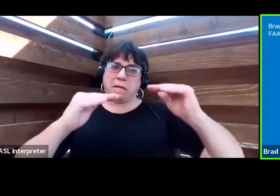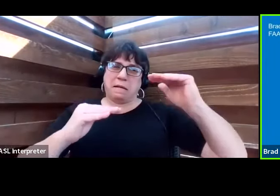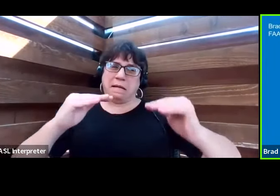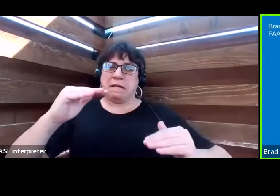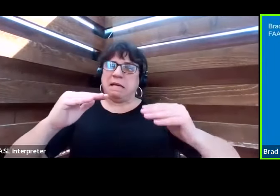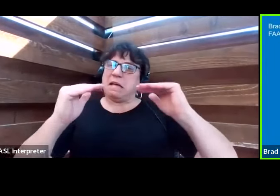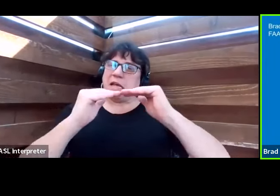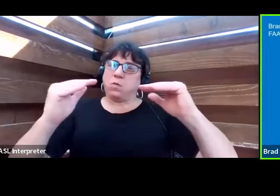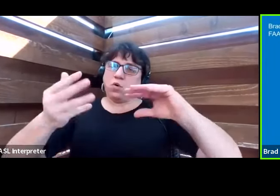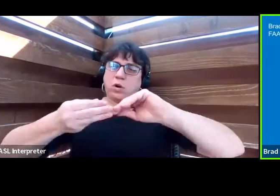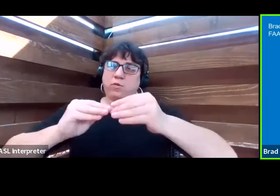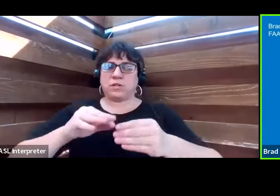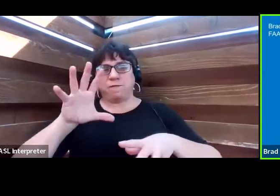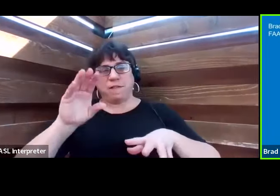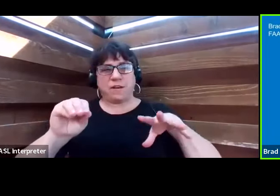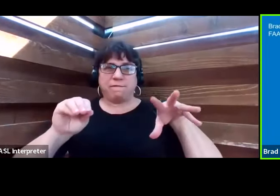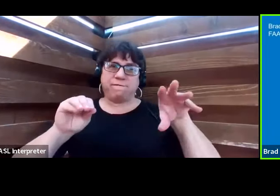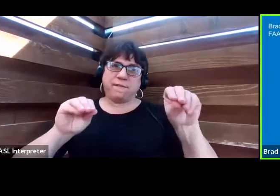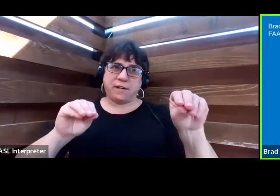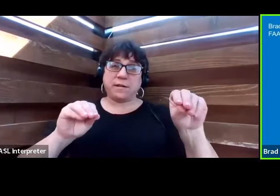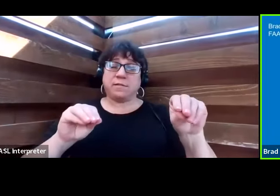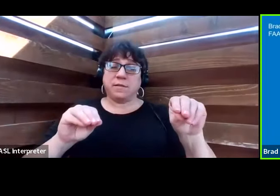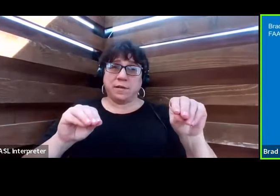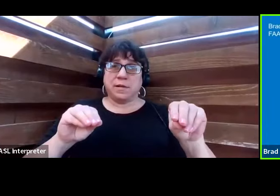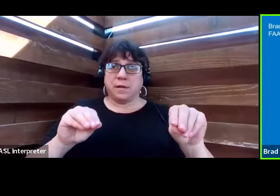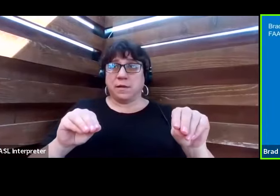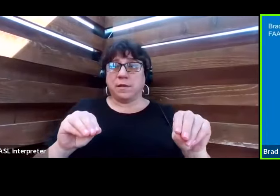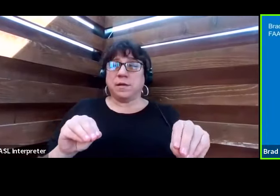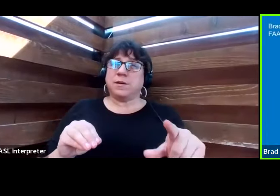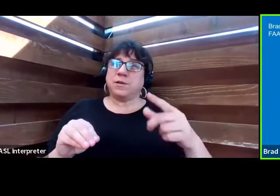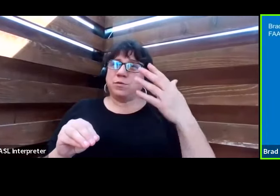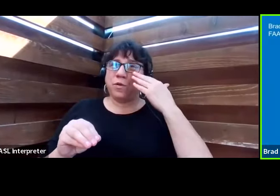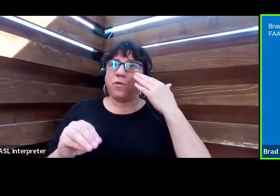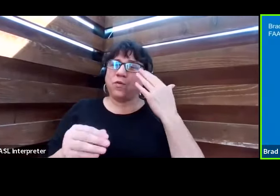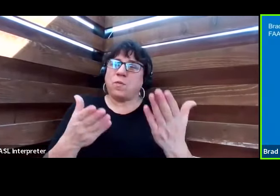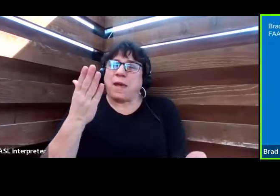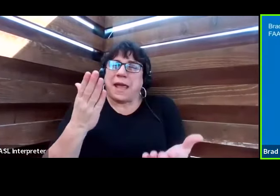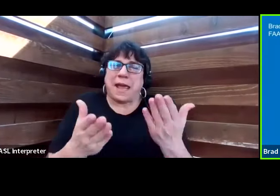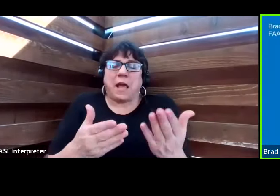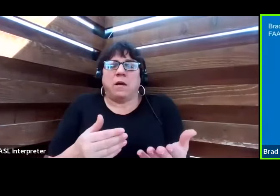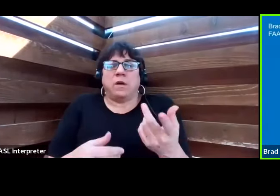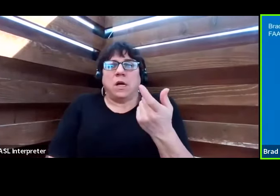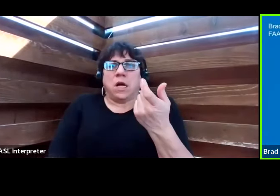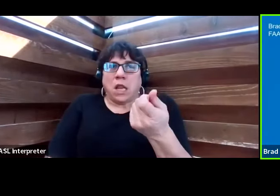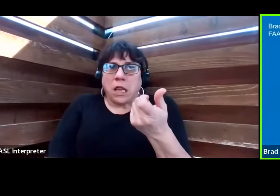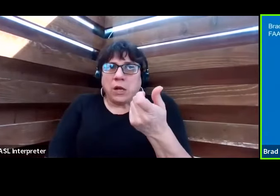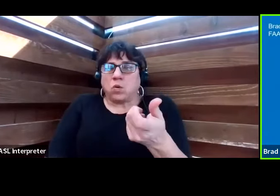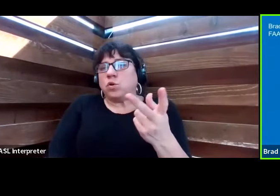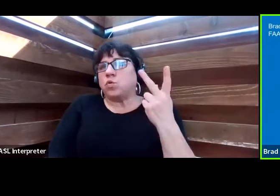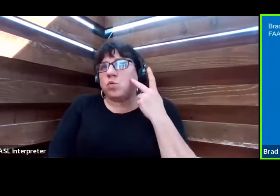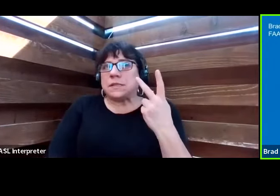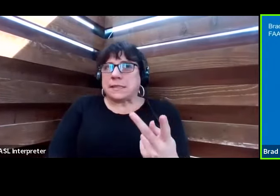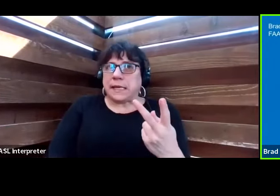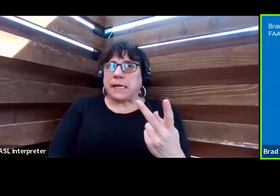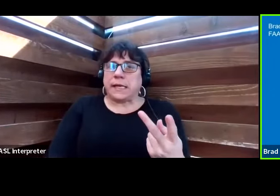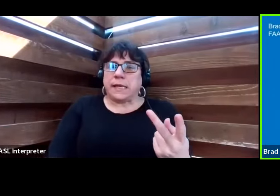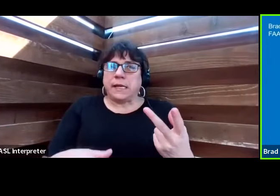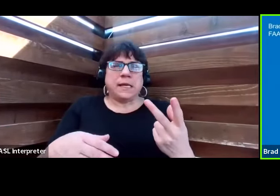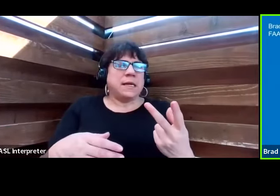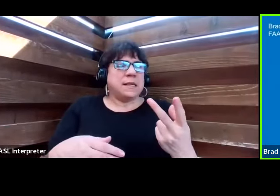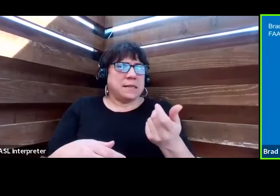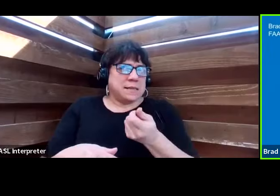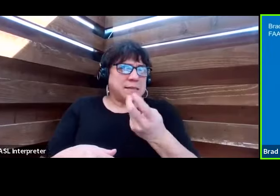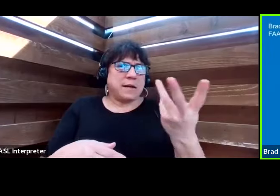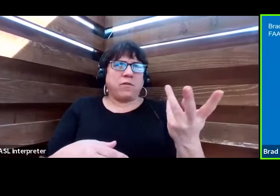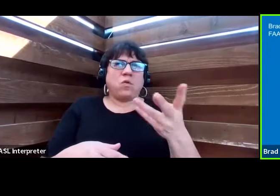50-50 or so. And, you know, you might get a little, you'll see a number of women here